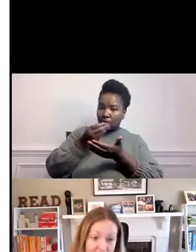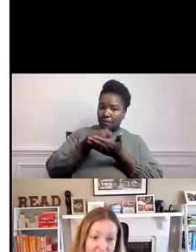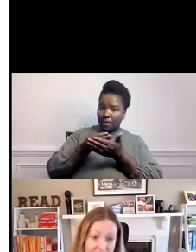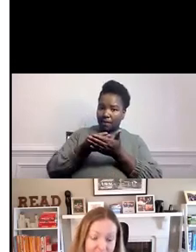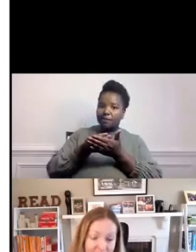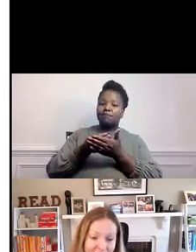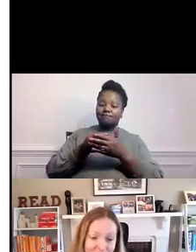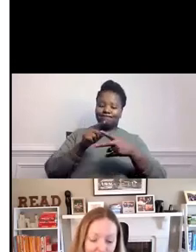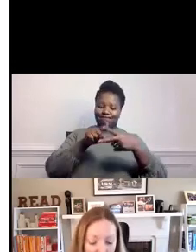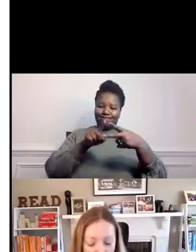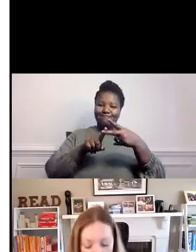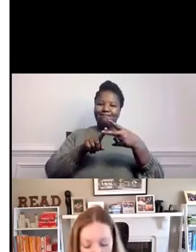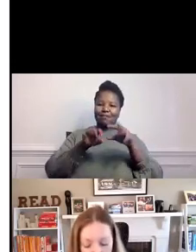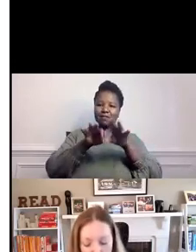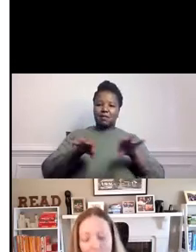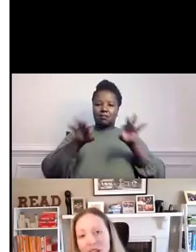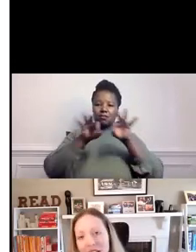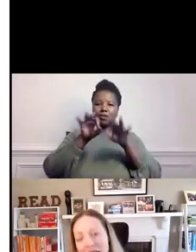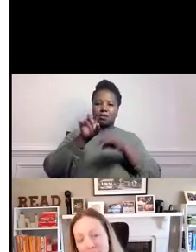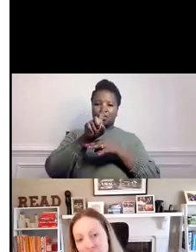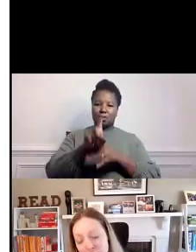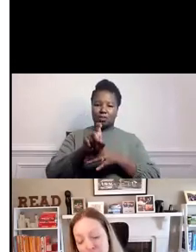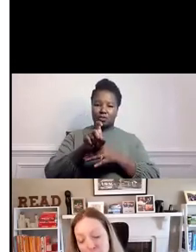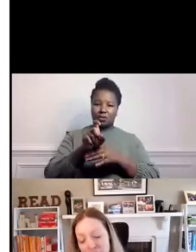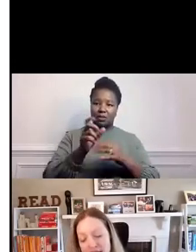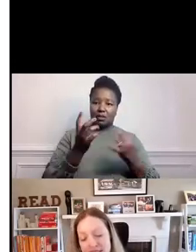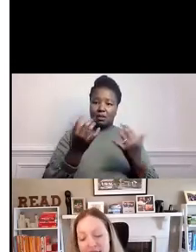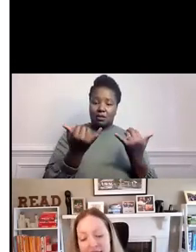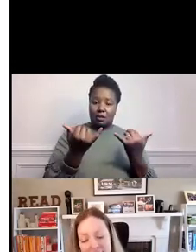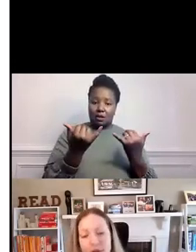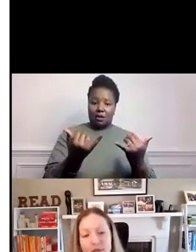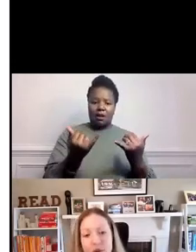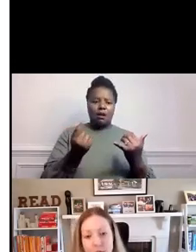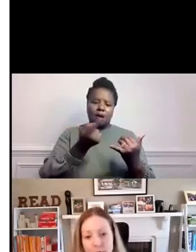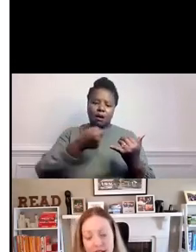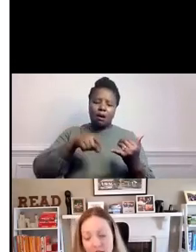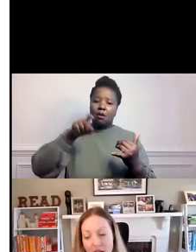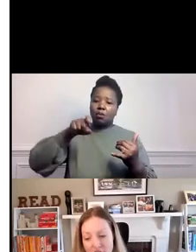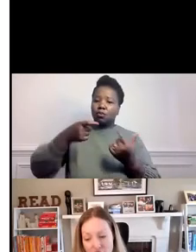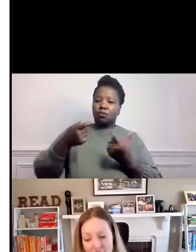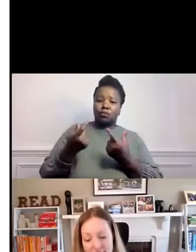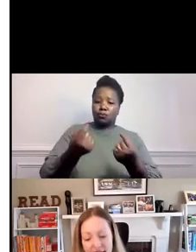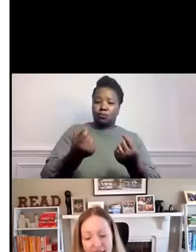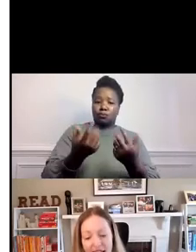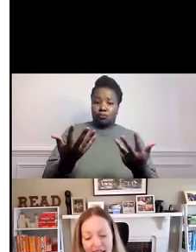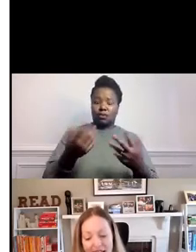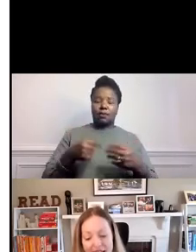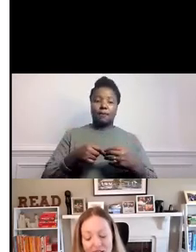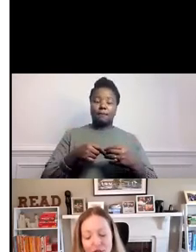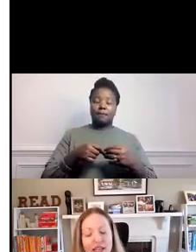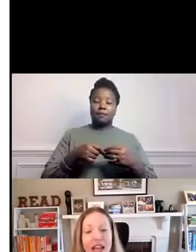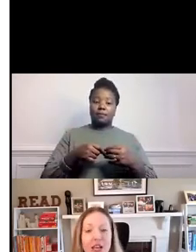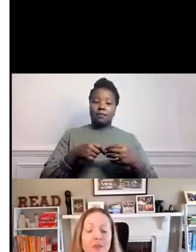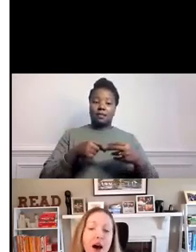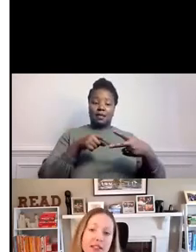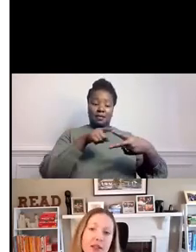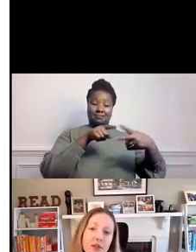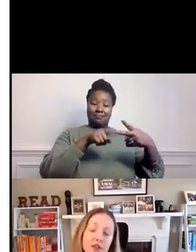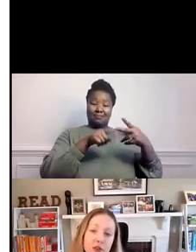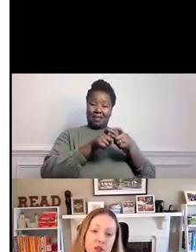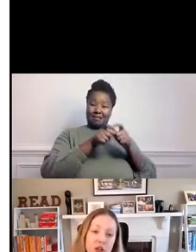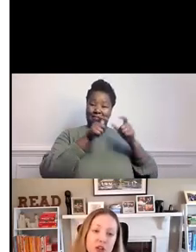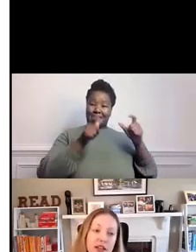questions. And so what we aimed to do was to take some of those big questions and create